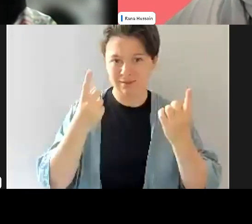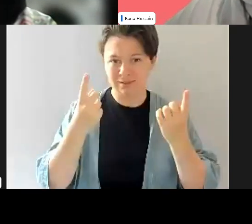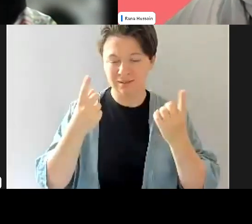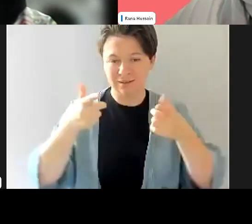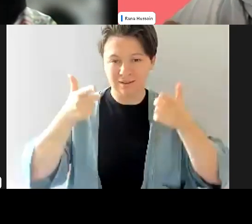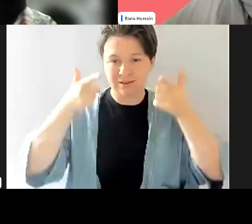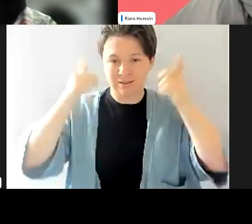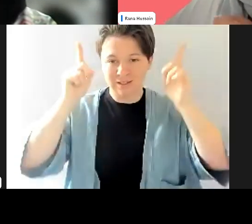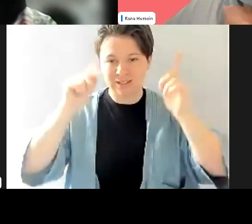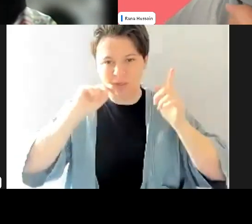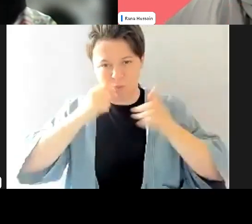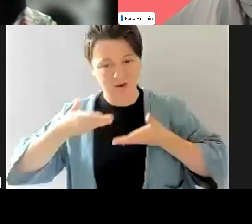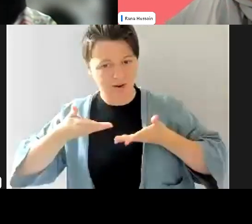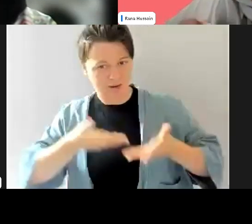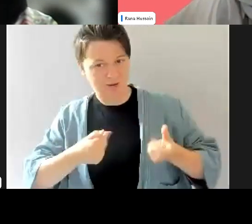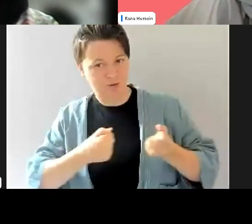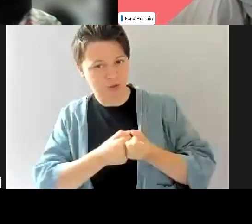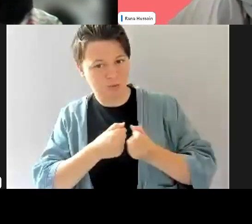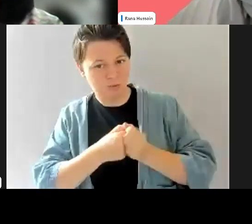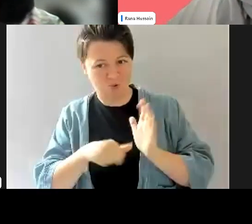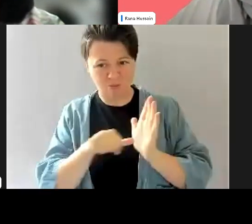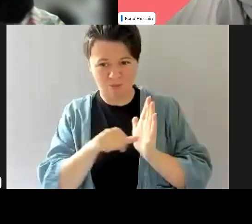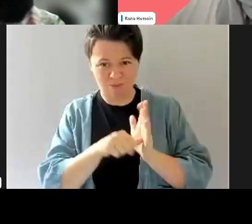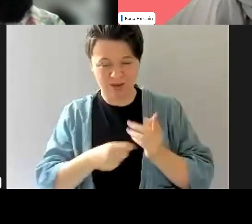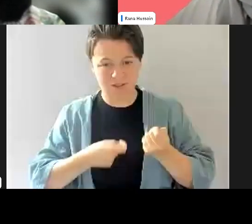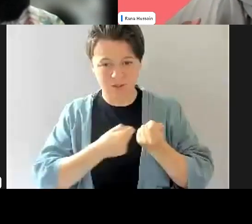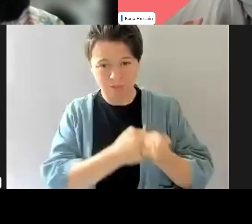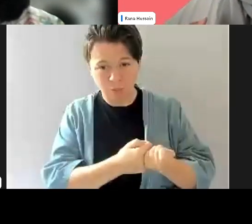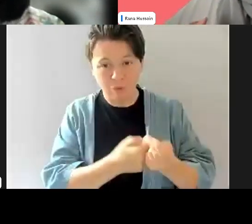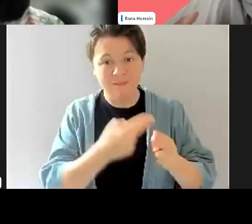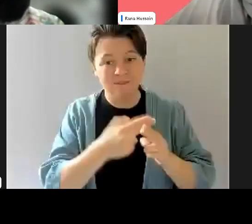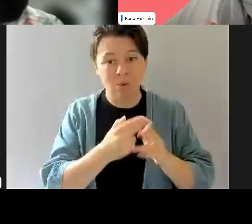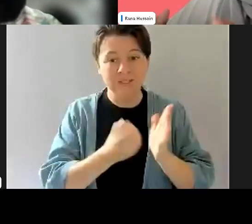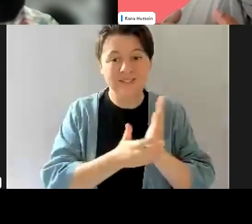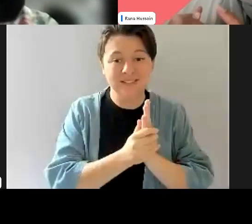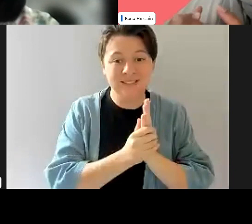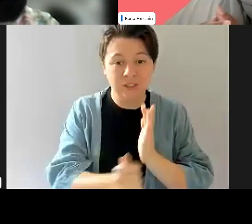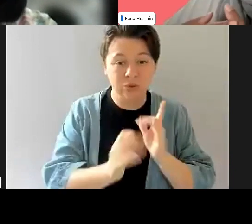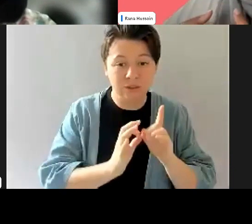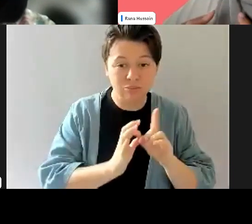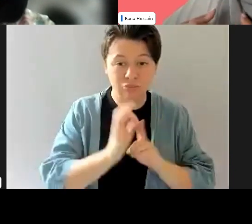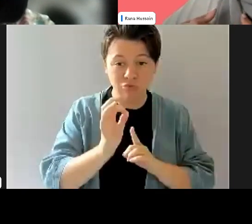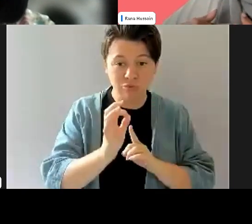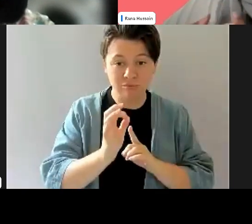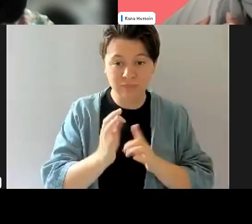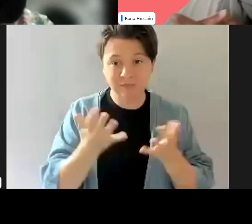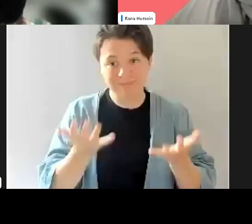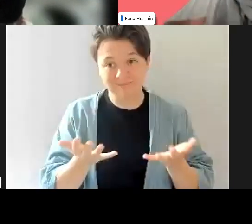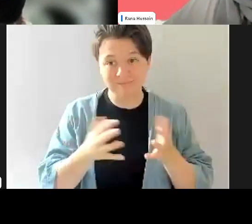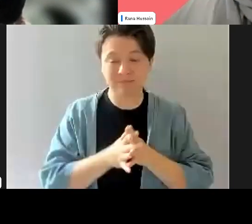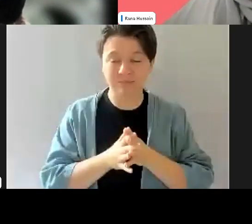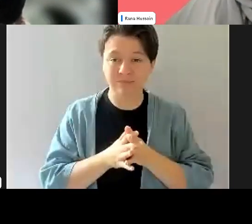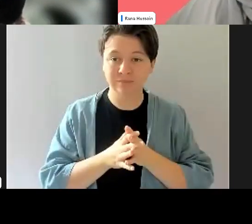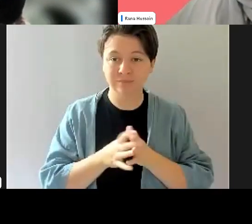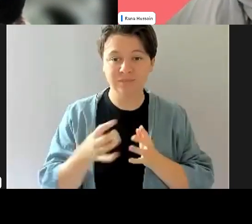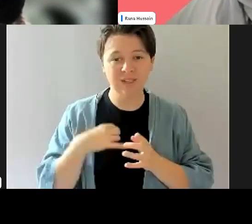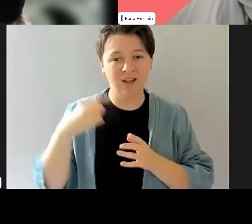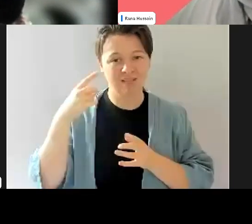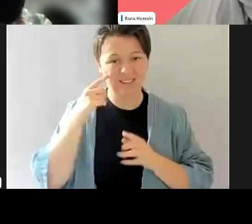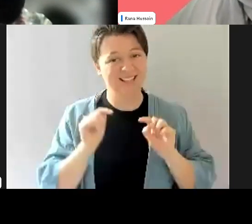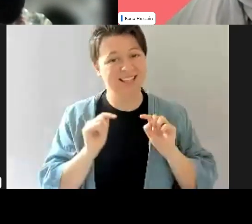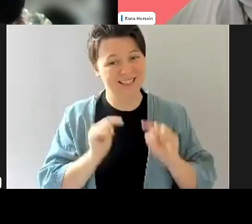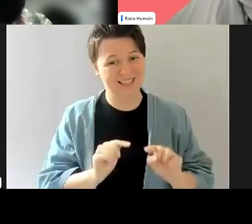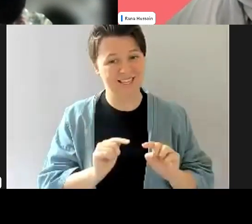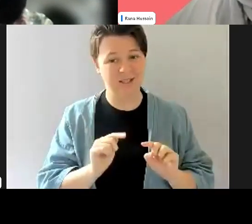in those ways, in the skill sets that they actually need to do the jobs, um, and to move ahead. Um, so I think that's what it kind of